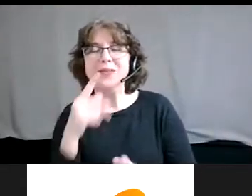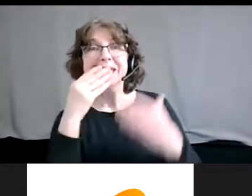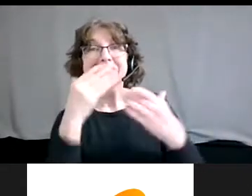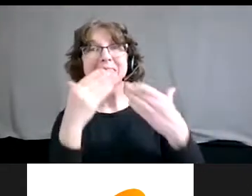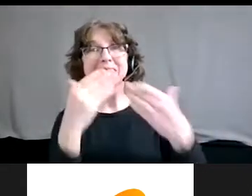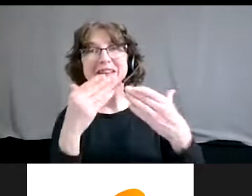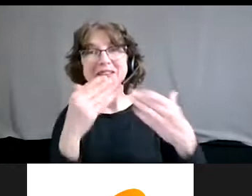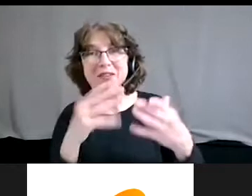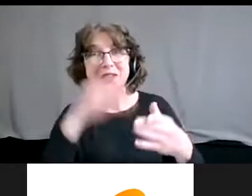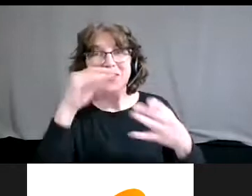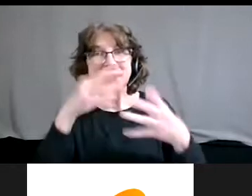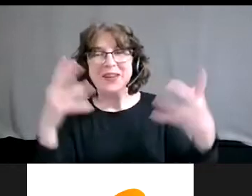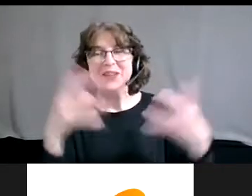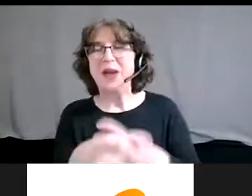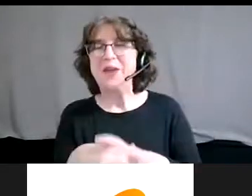much.